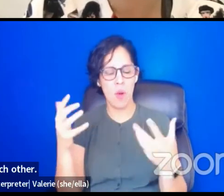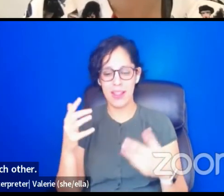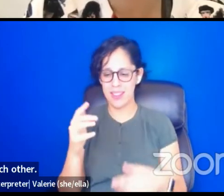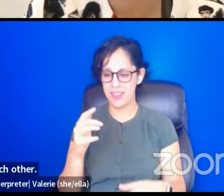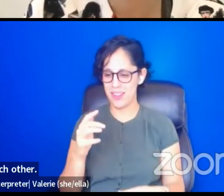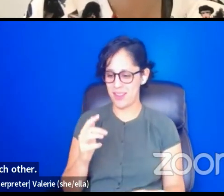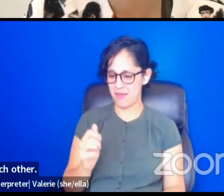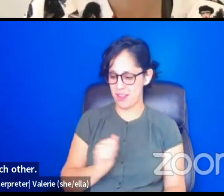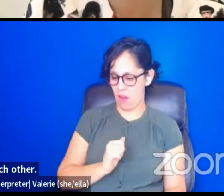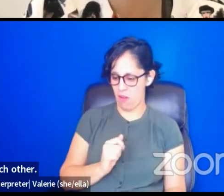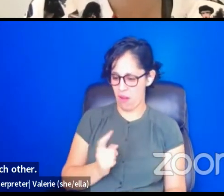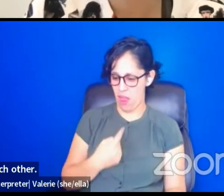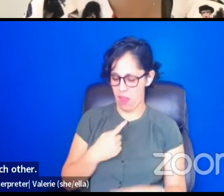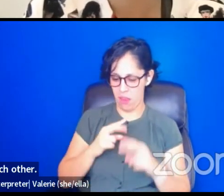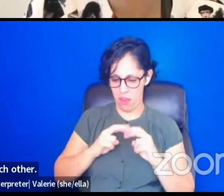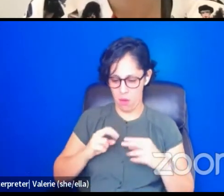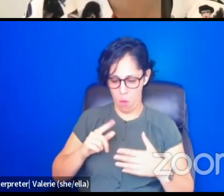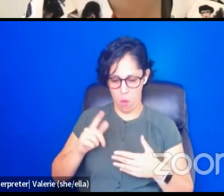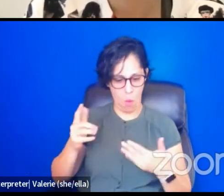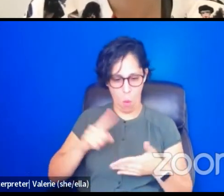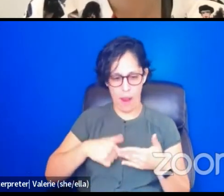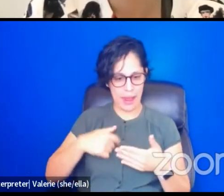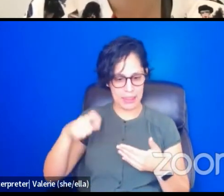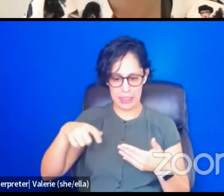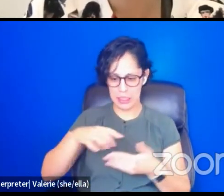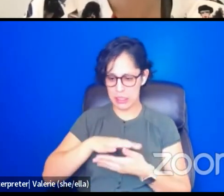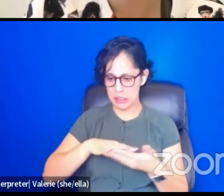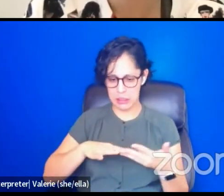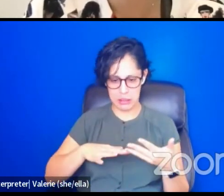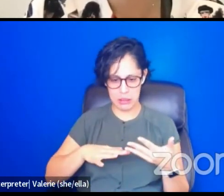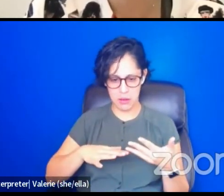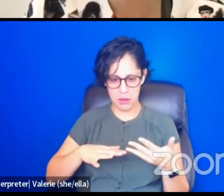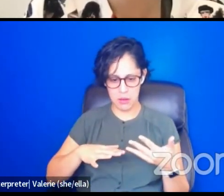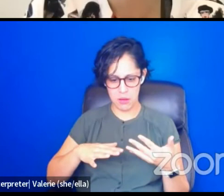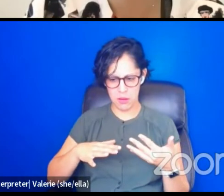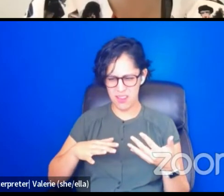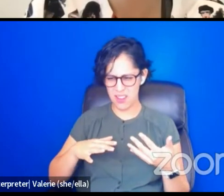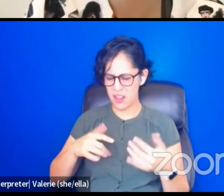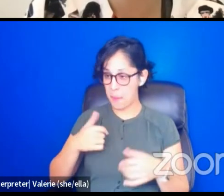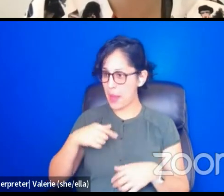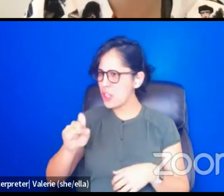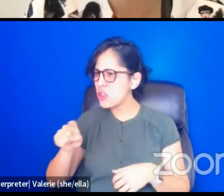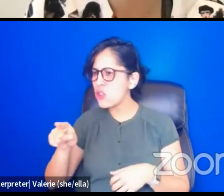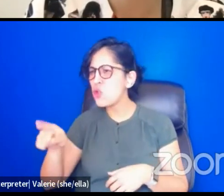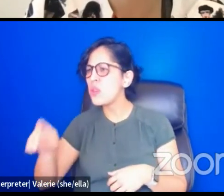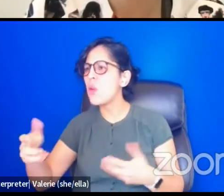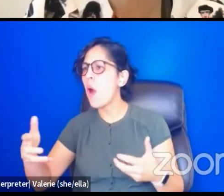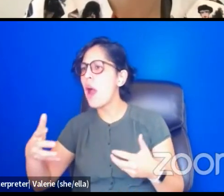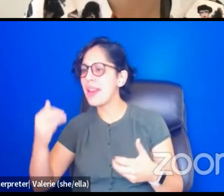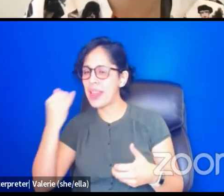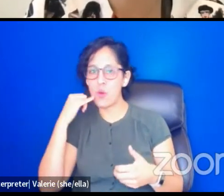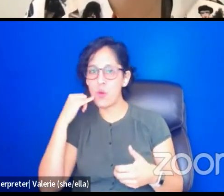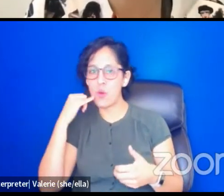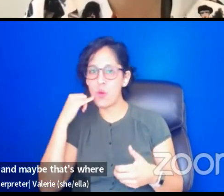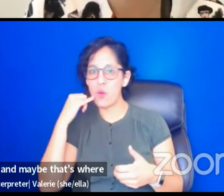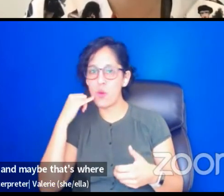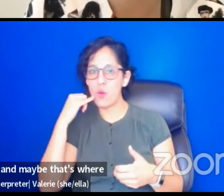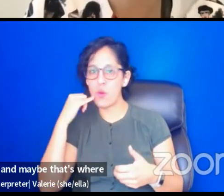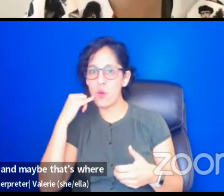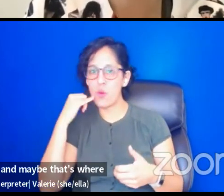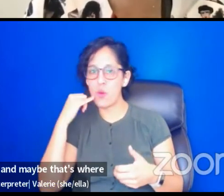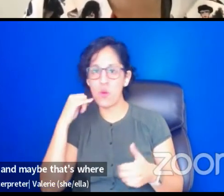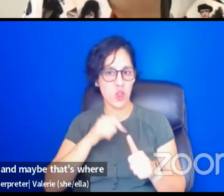that you're highlighting, how can we ask that of our colleague? If we're not asking that of ourselves, and maybe that's where the real